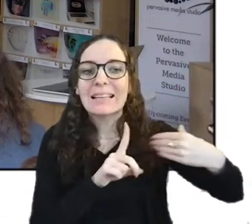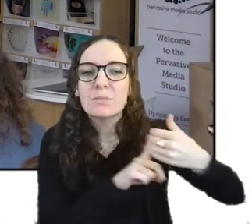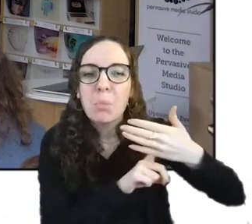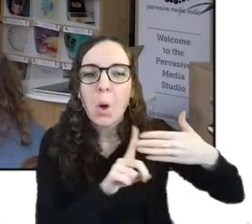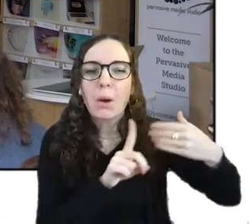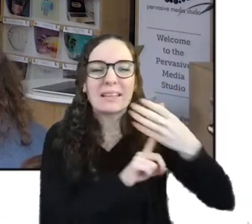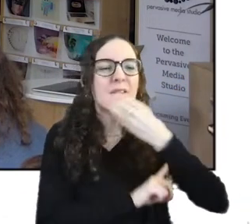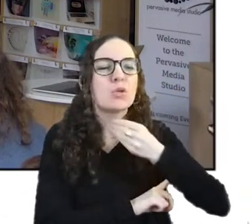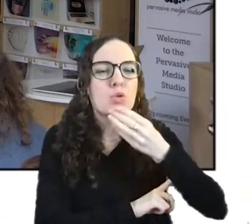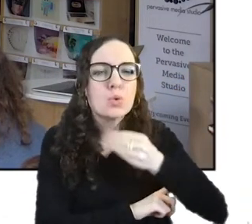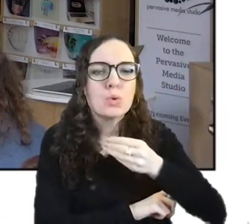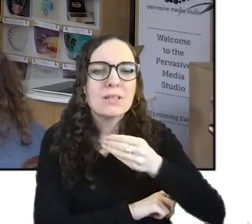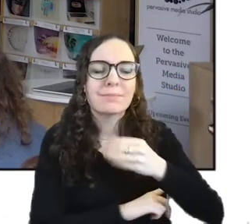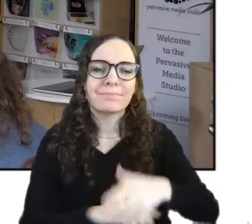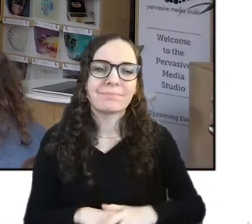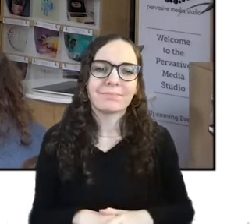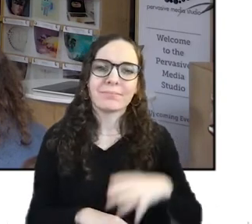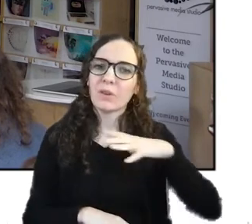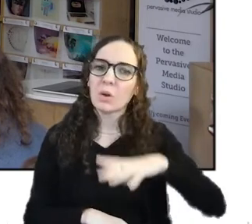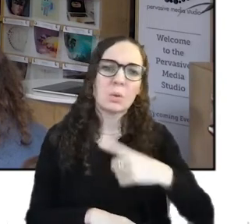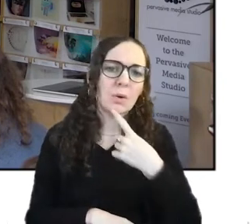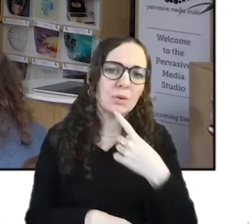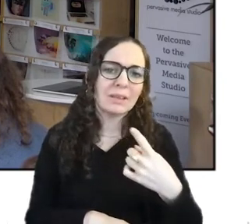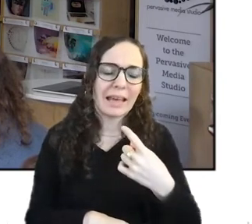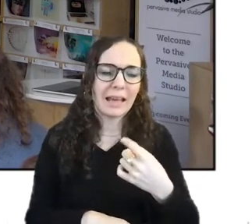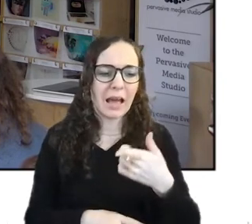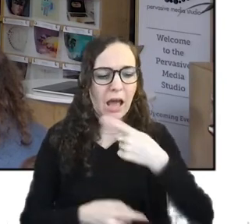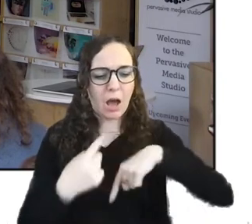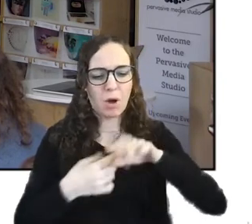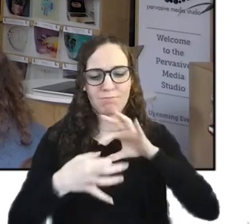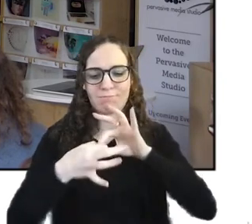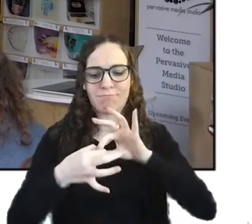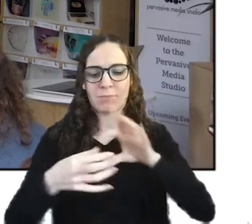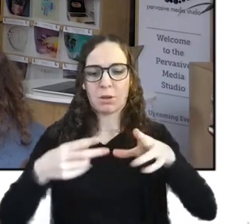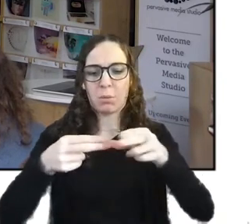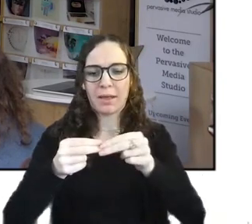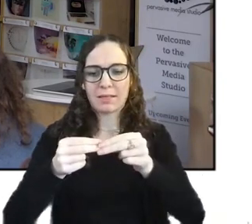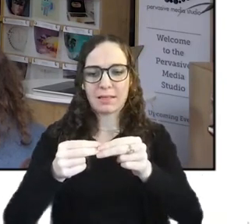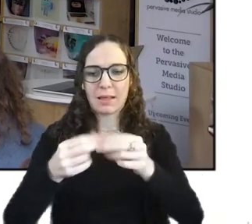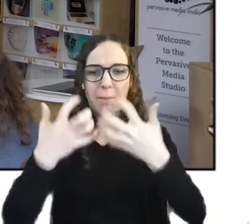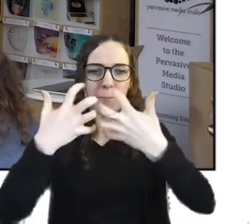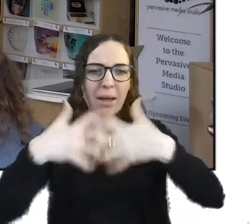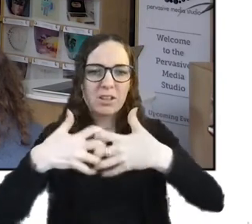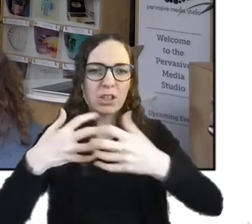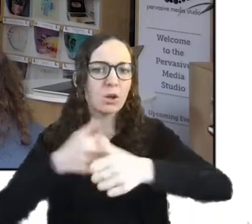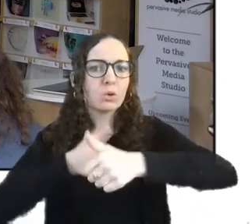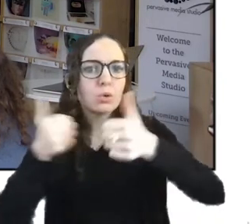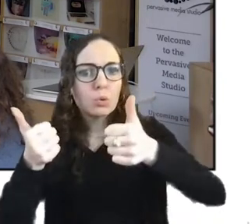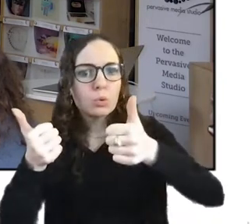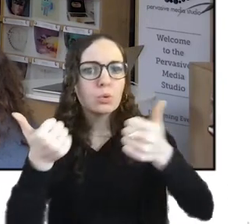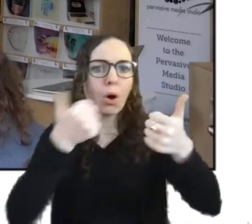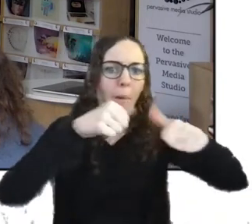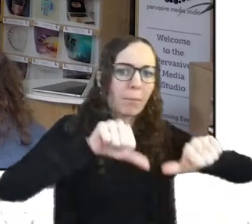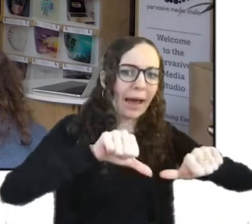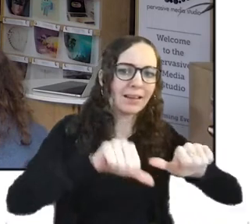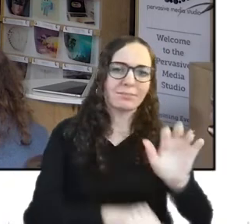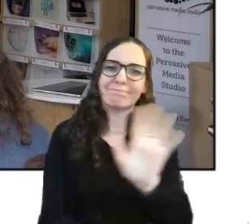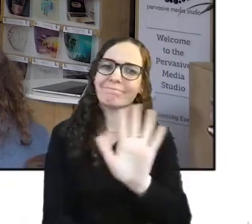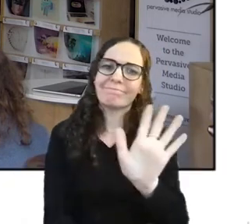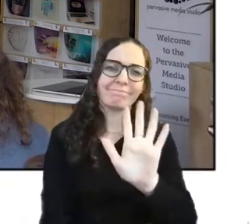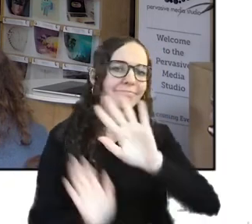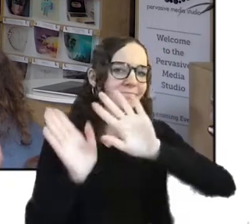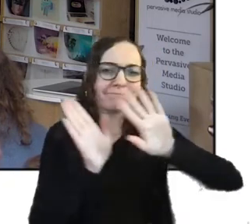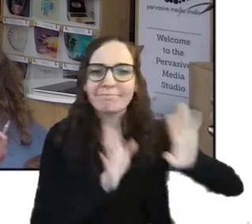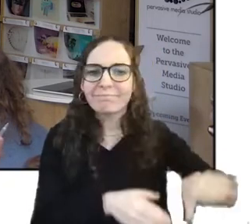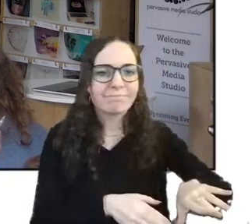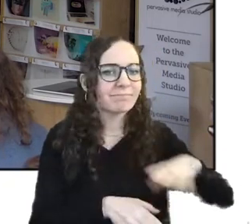these relationships we have with machines are good or bad we don't want to create judgment we're more looking to explore and question the tensions